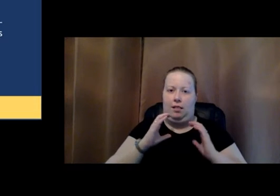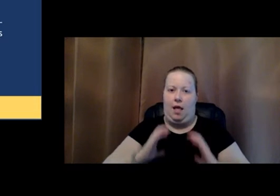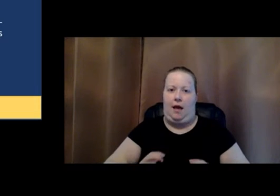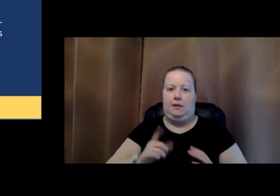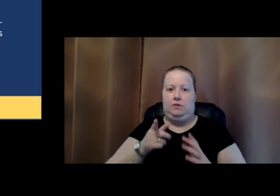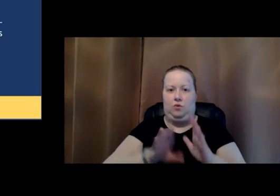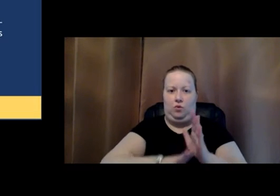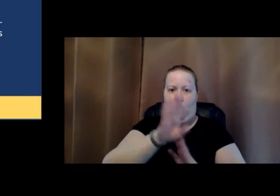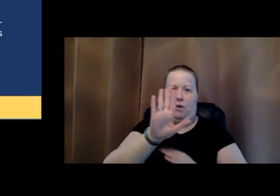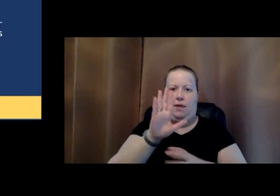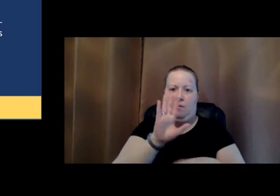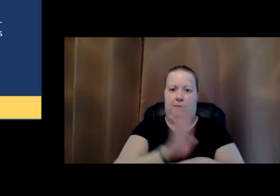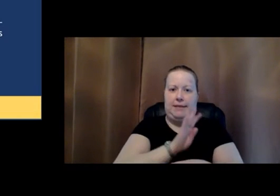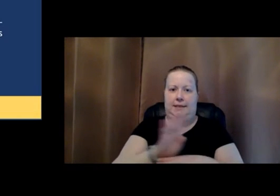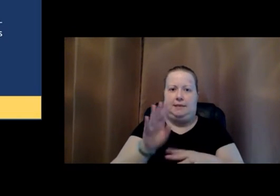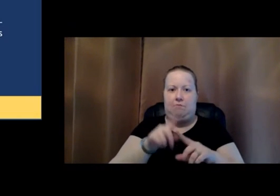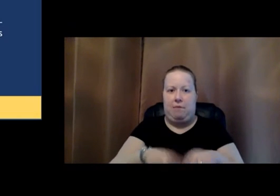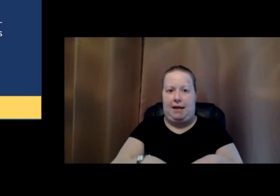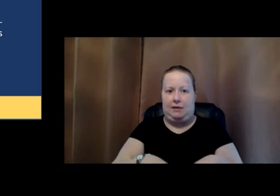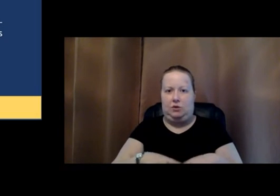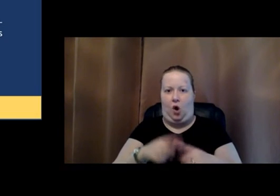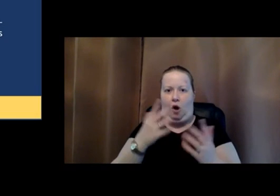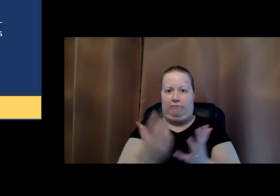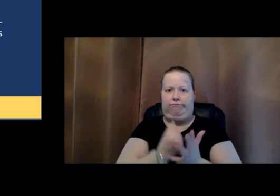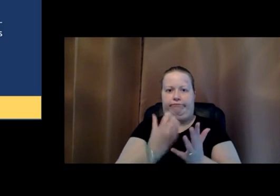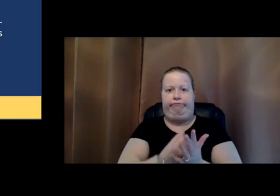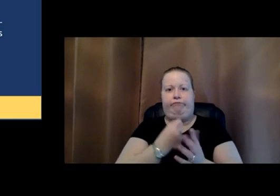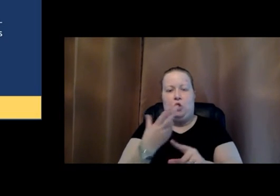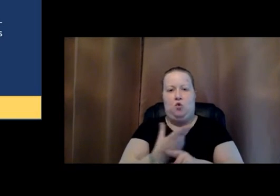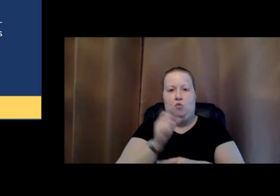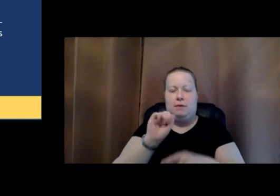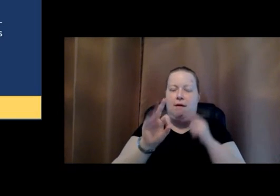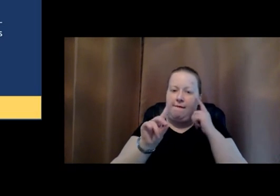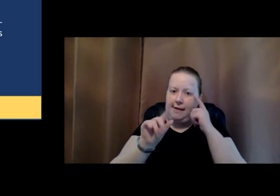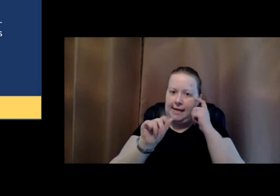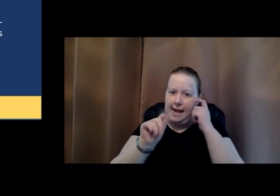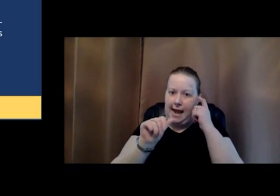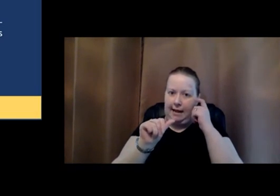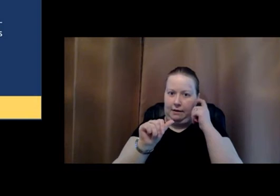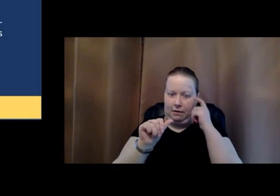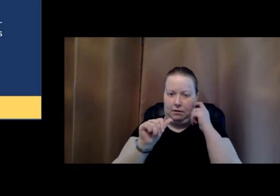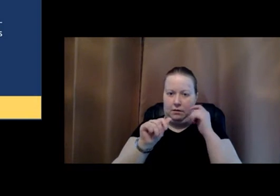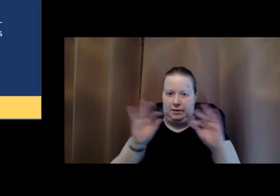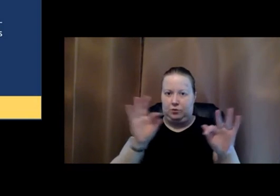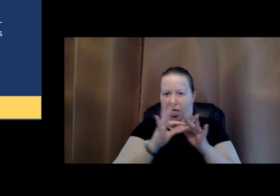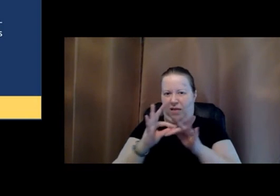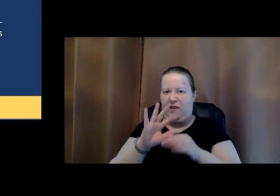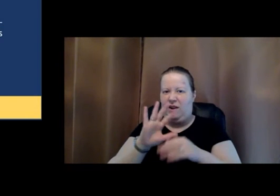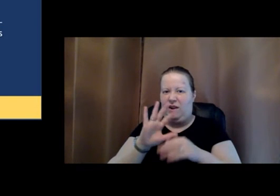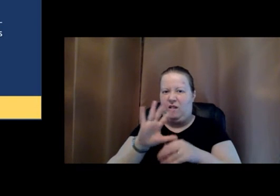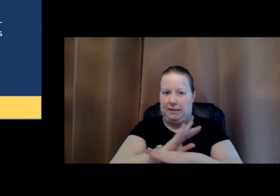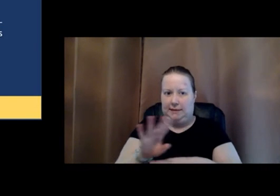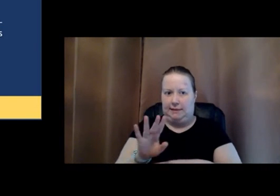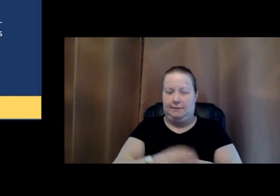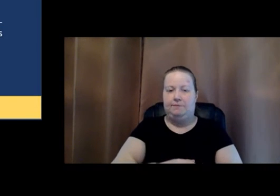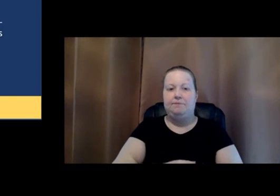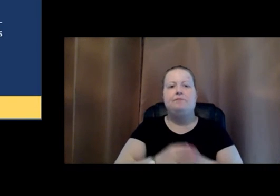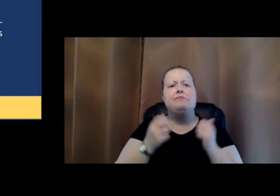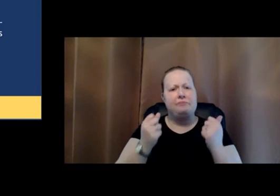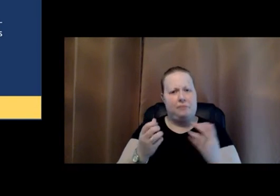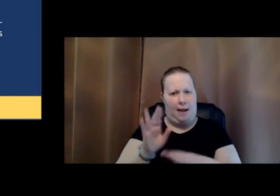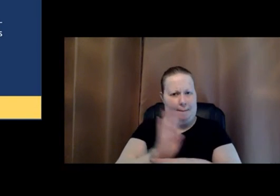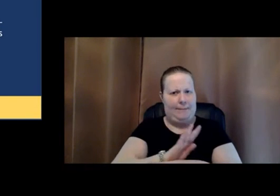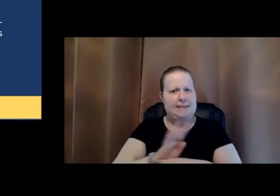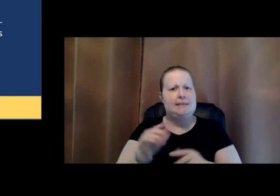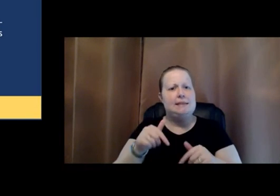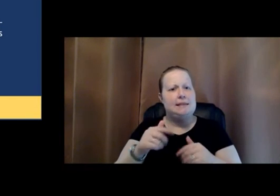based on highly leveraged use of data. The data that's relevant to their business. A lot of businesses these